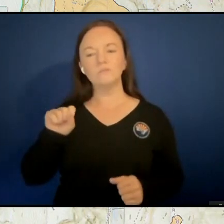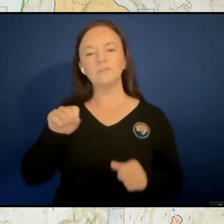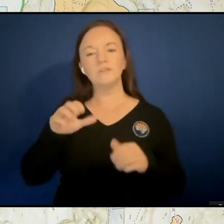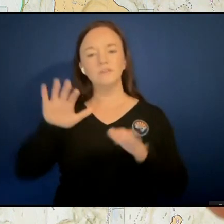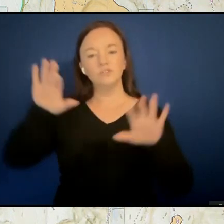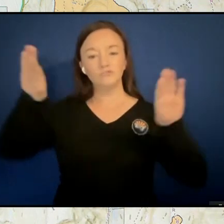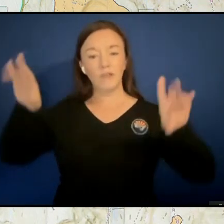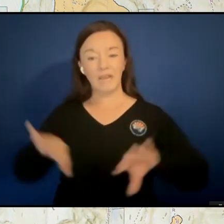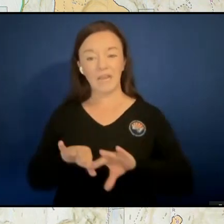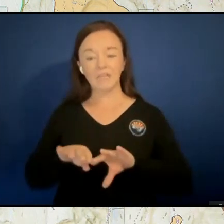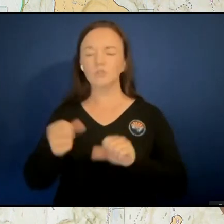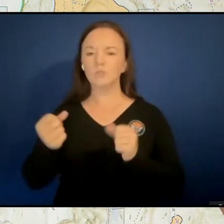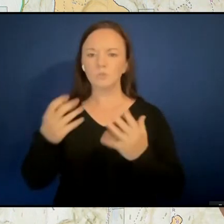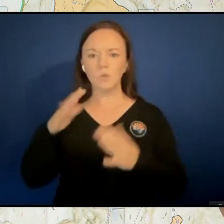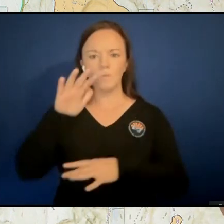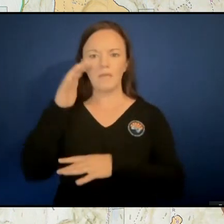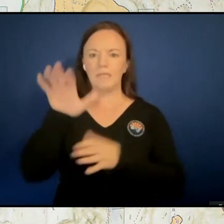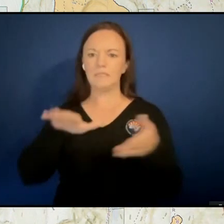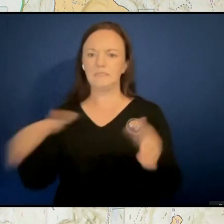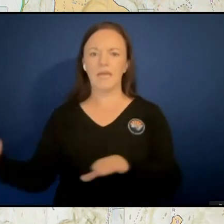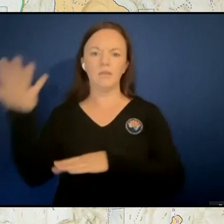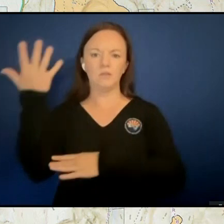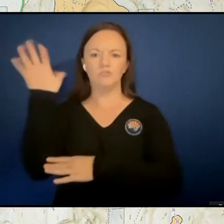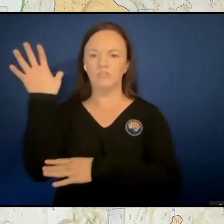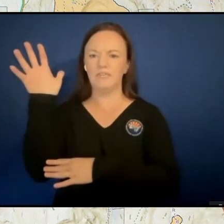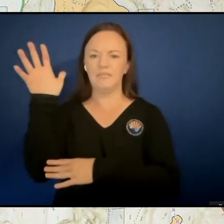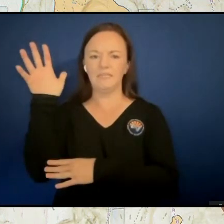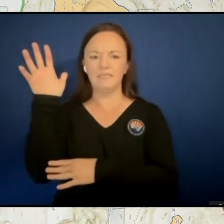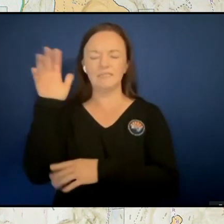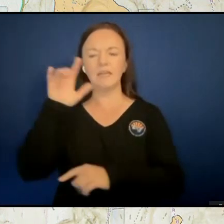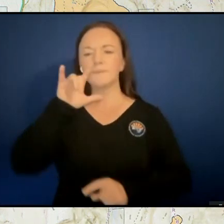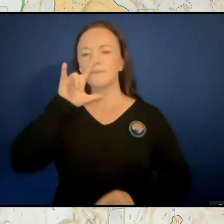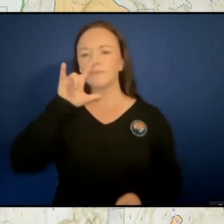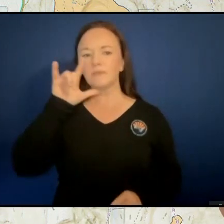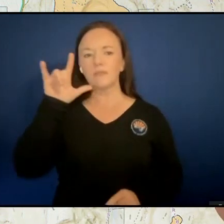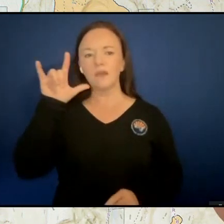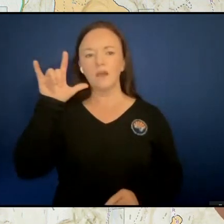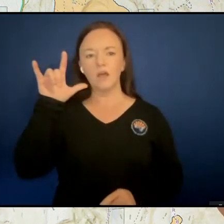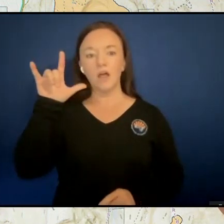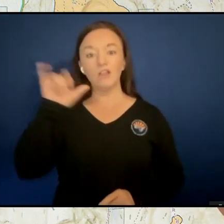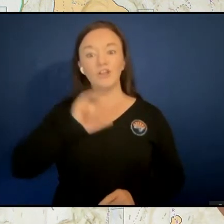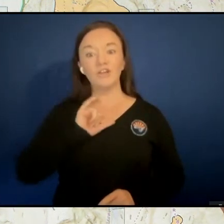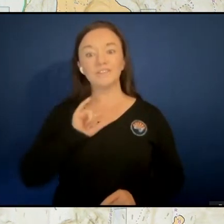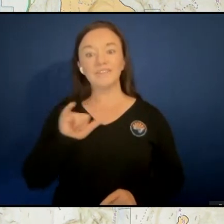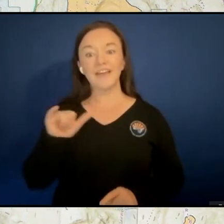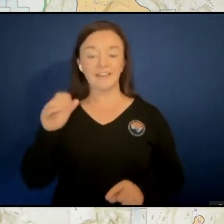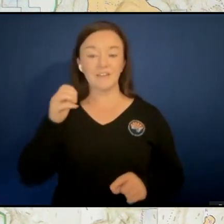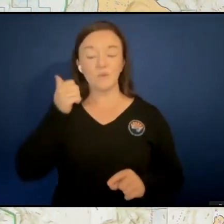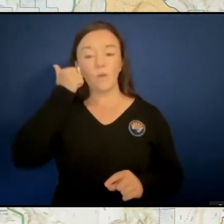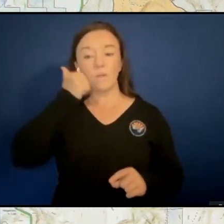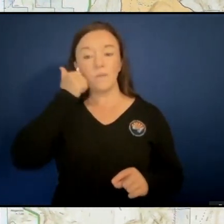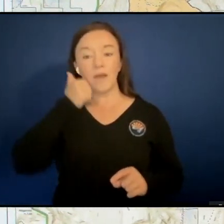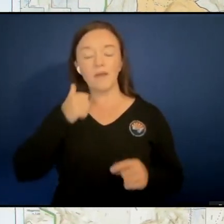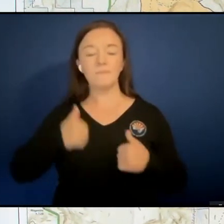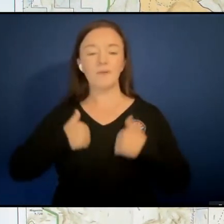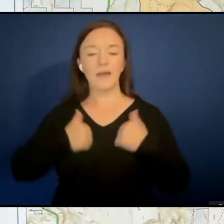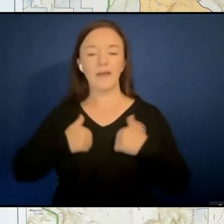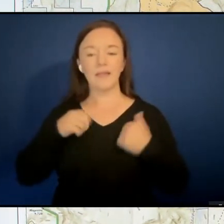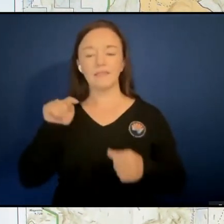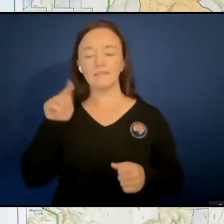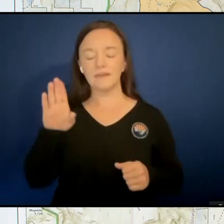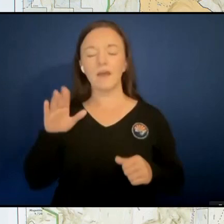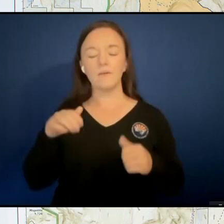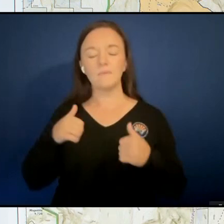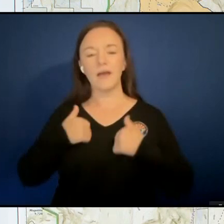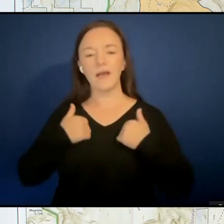It looks like a, a, like a, a ring on your bathtub. If you look from grass mountain up to the north, up